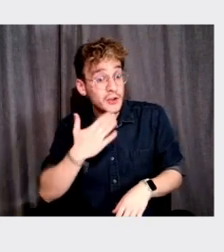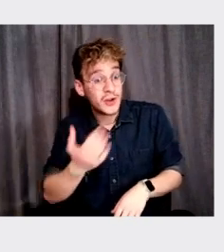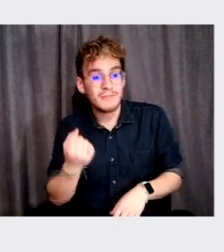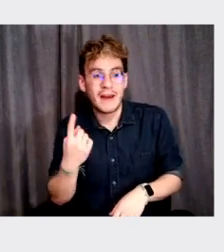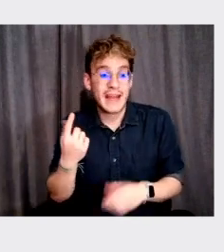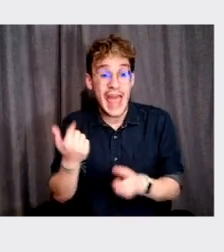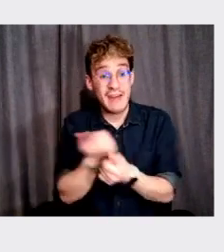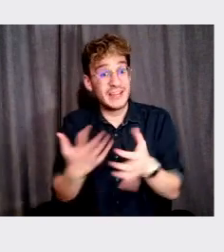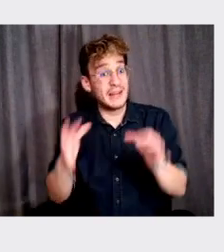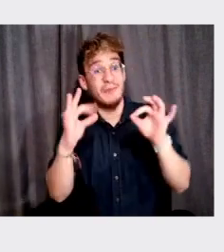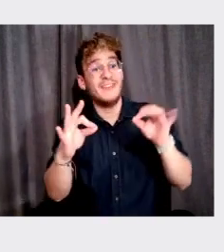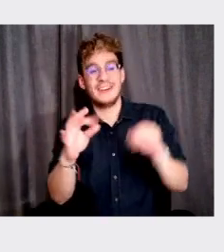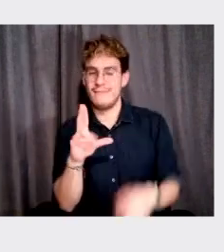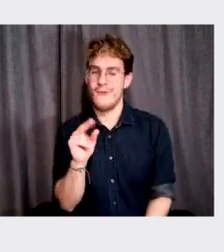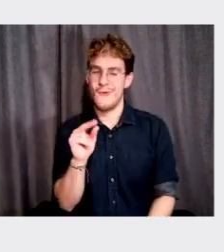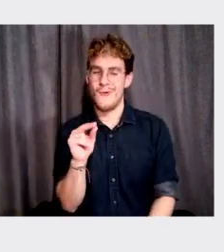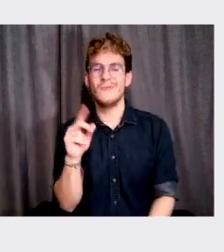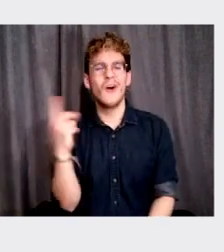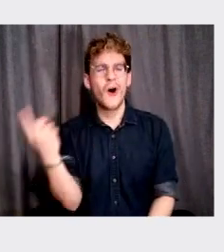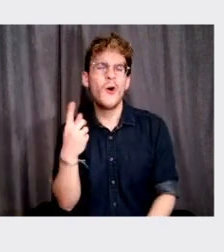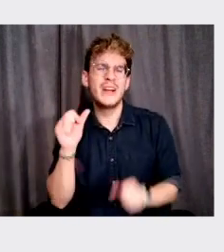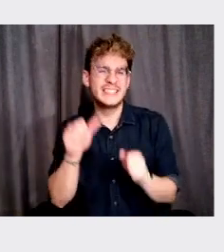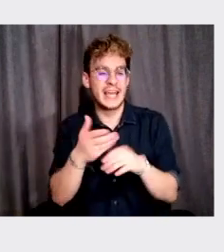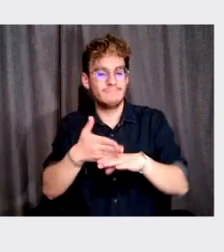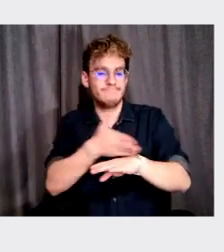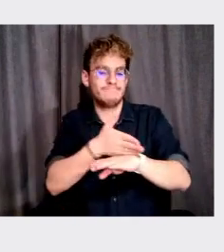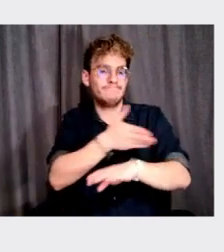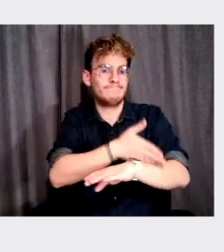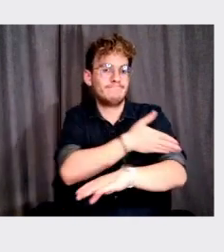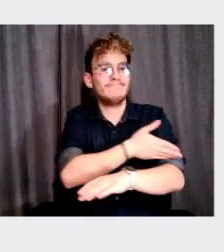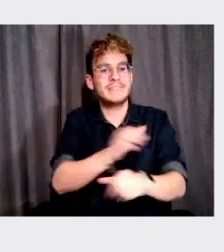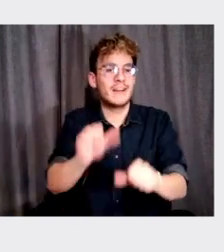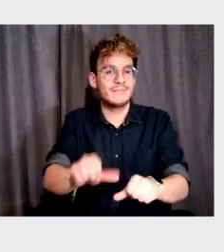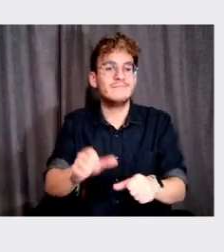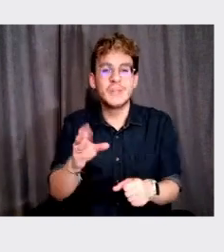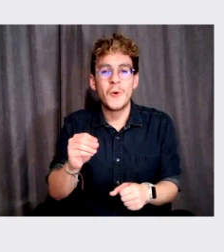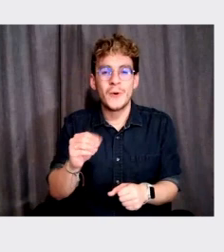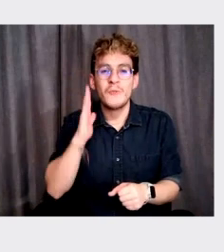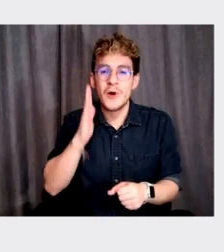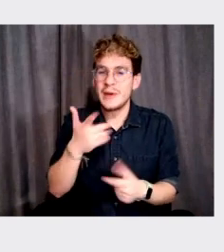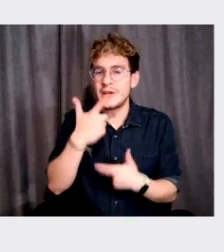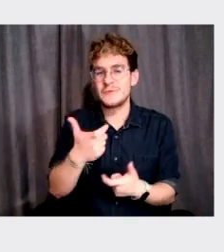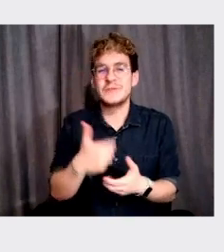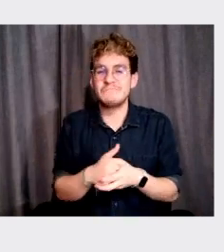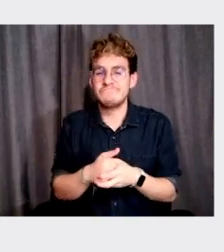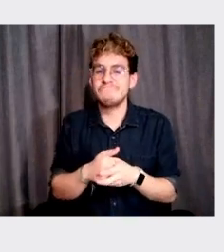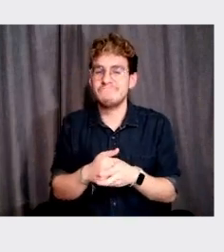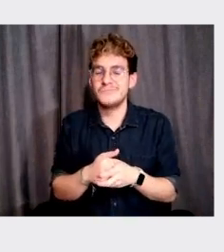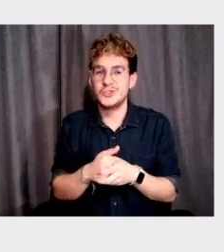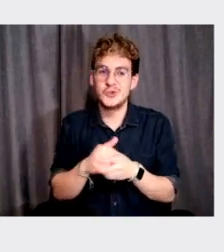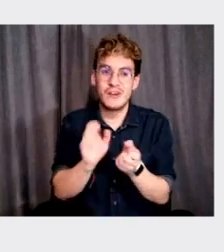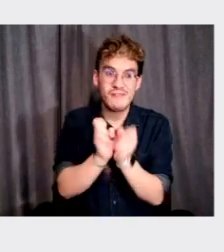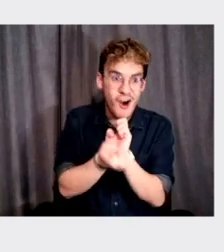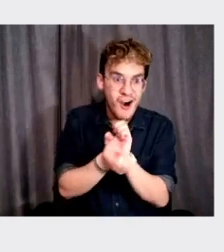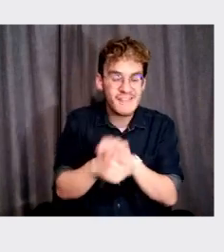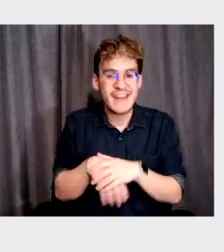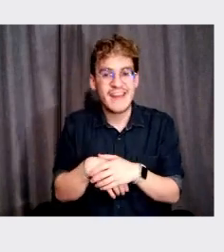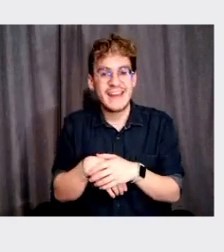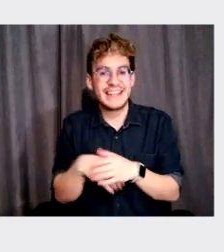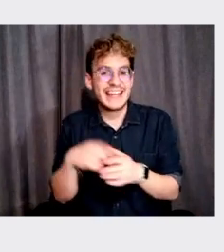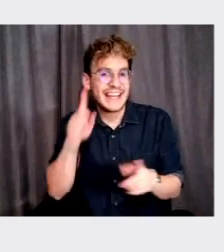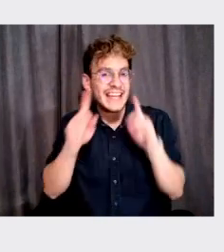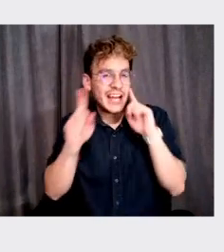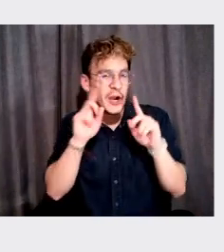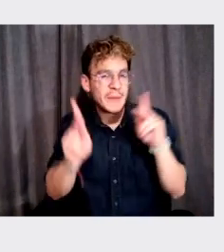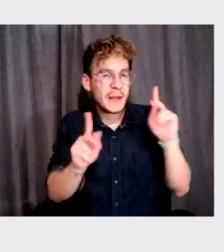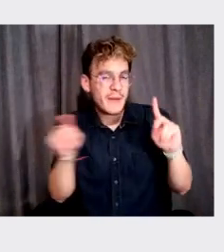is perfect. can always tweak it and continue to make it better. So I think it's going to be interesting to evolve it and, and, and hear